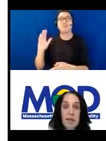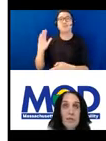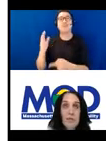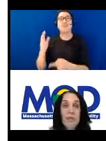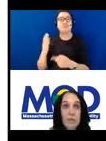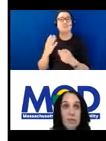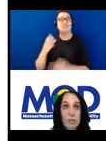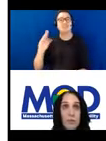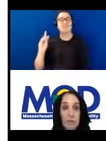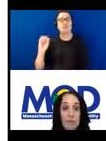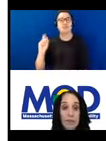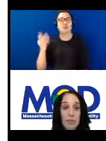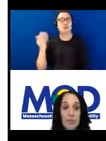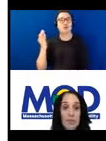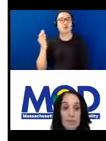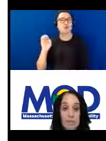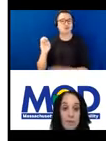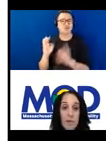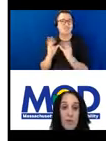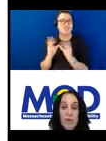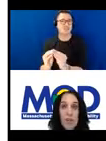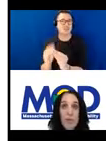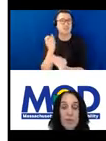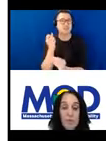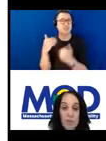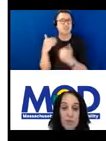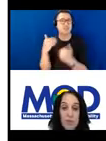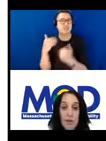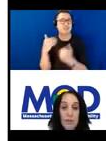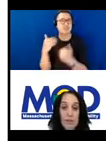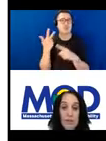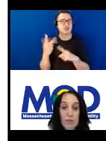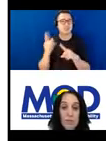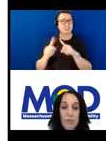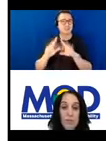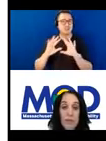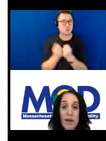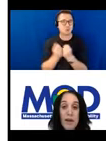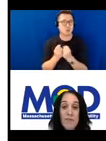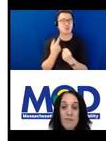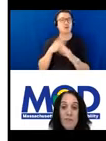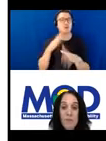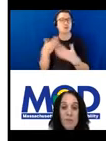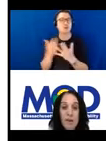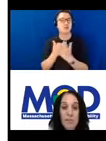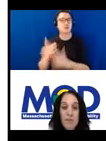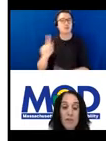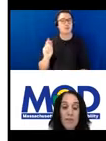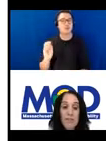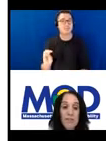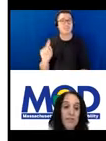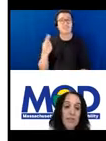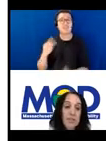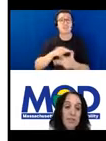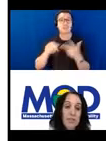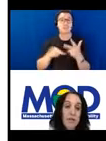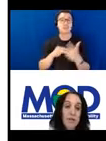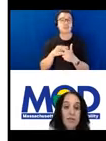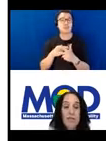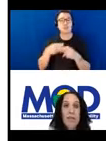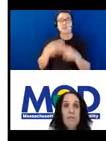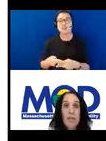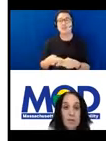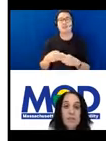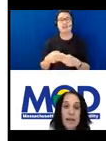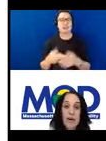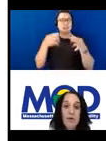It will include, eventually, three separate workshops that we're doing over Zoom. The first workshop is called The Decision to Disclose,